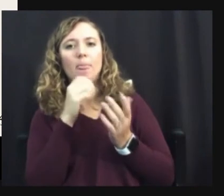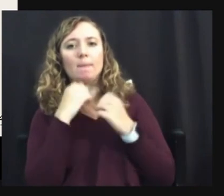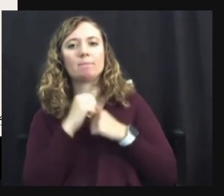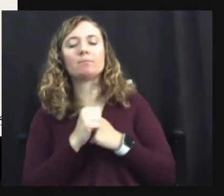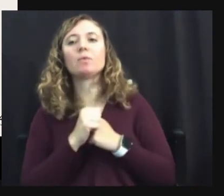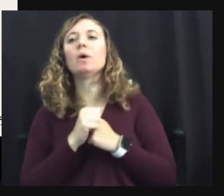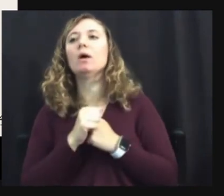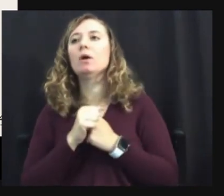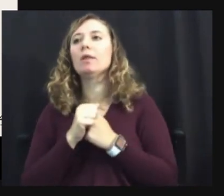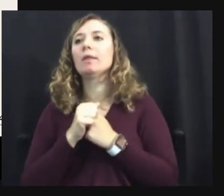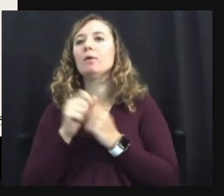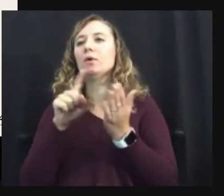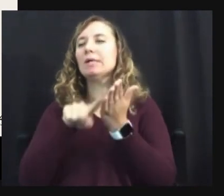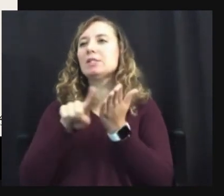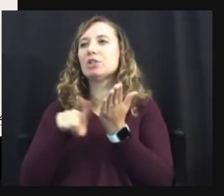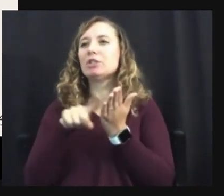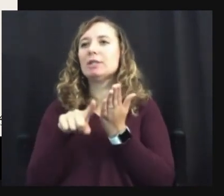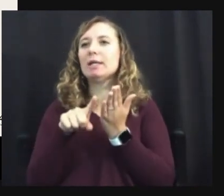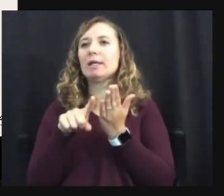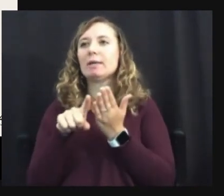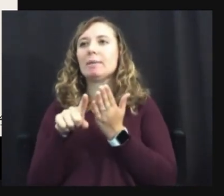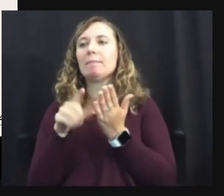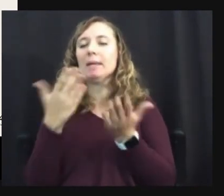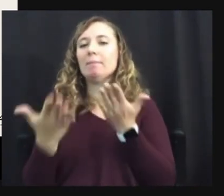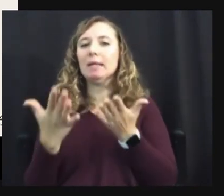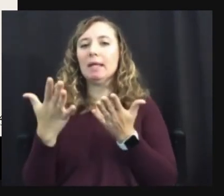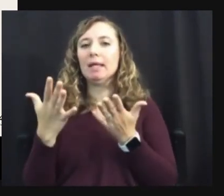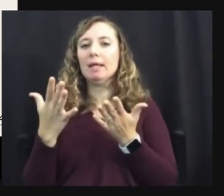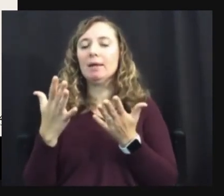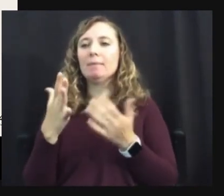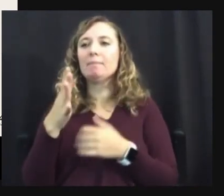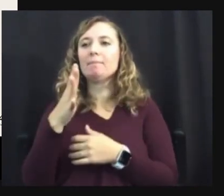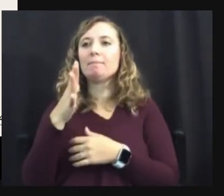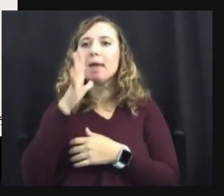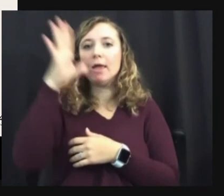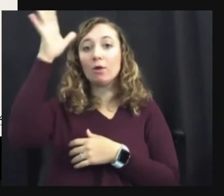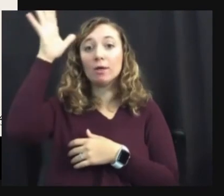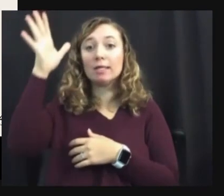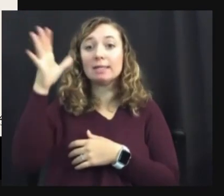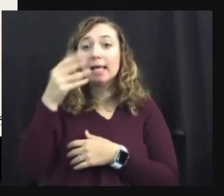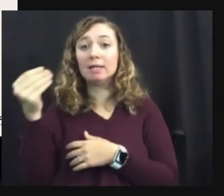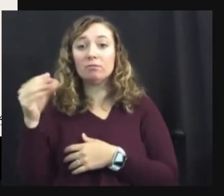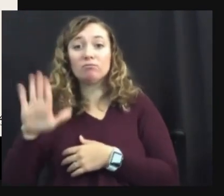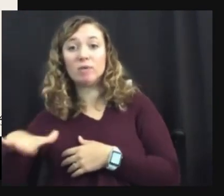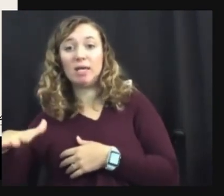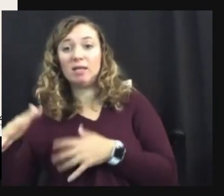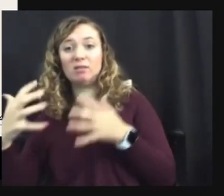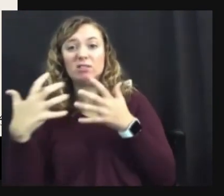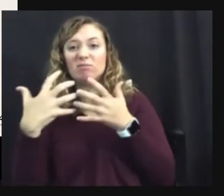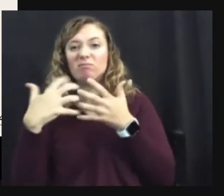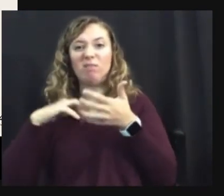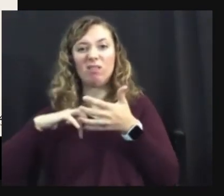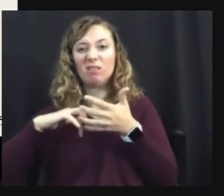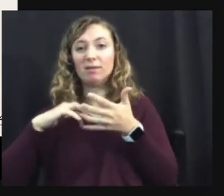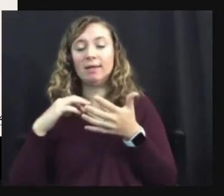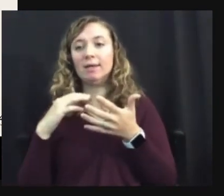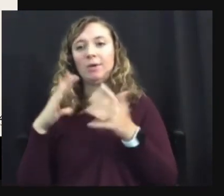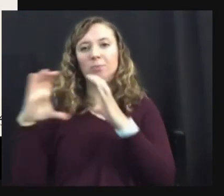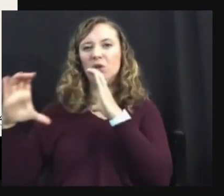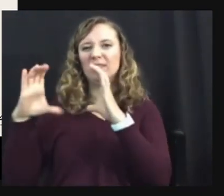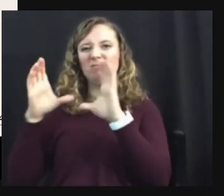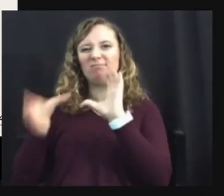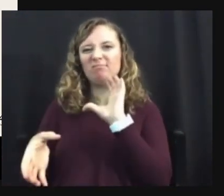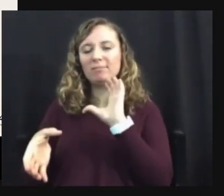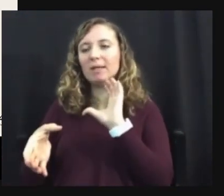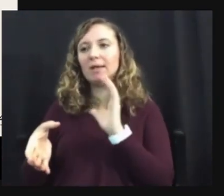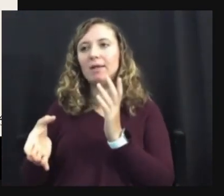misattunement, uh, between the parent and the child, um, because the parent couldn't really understand what the child